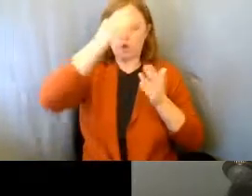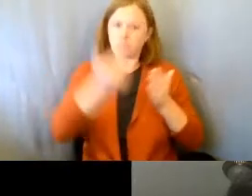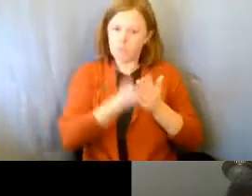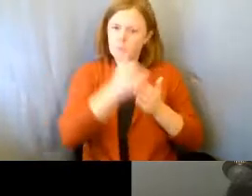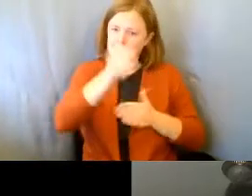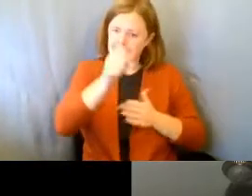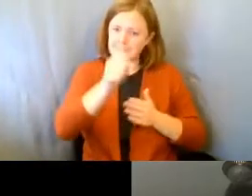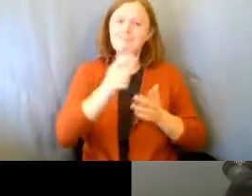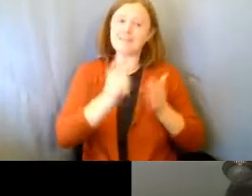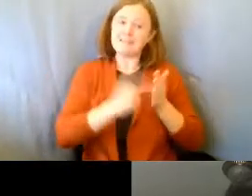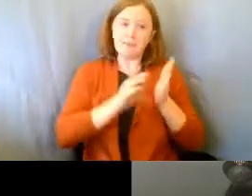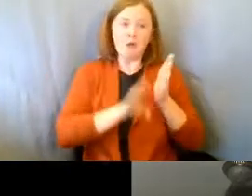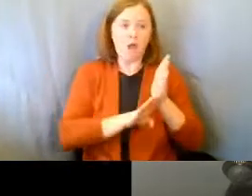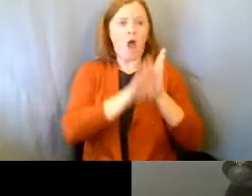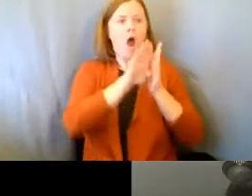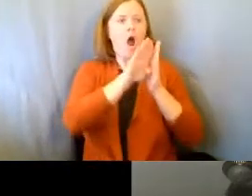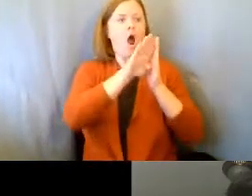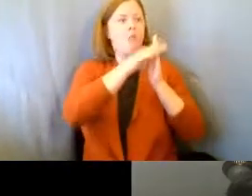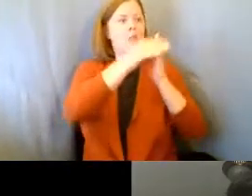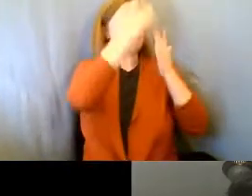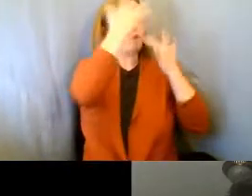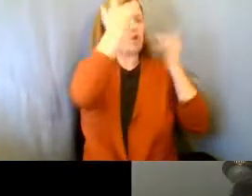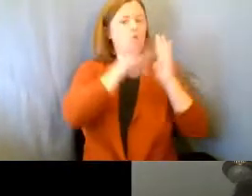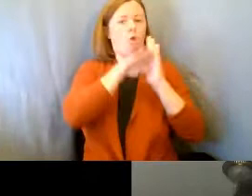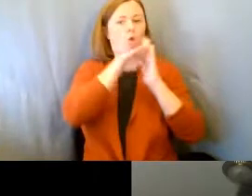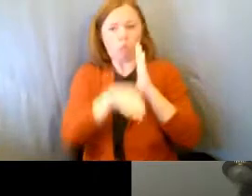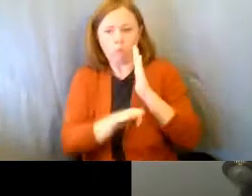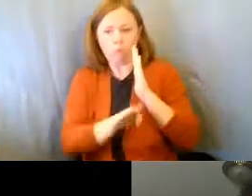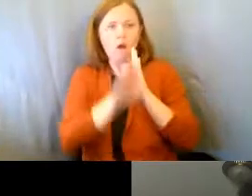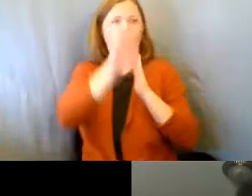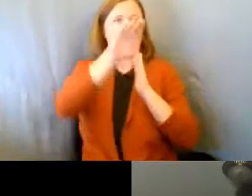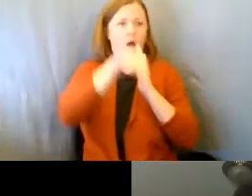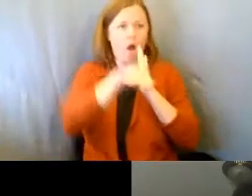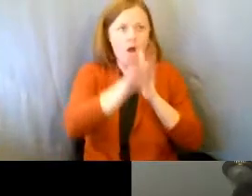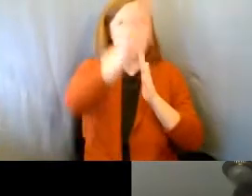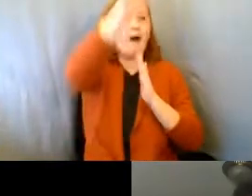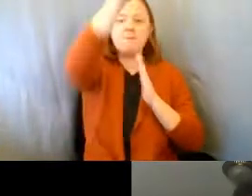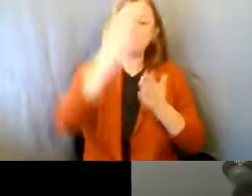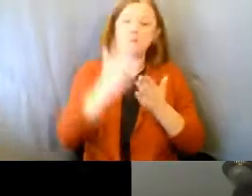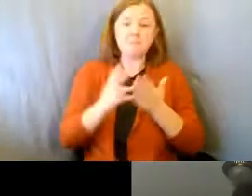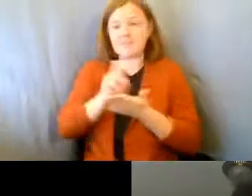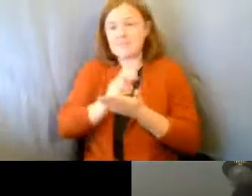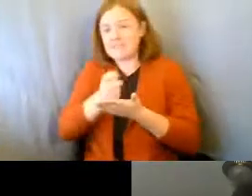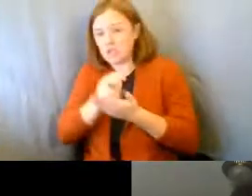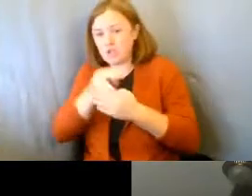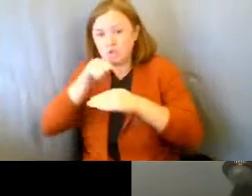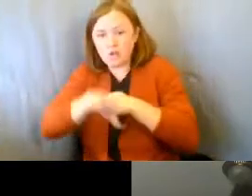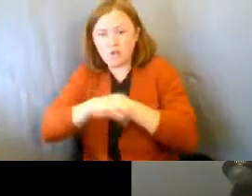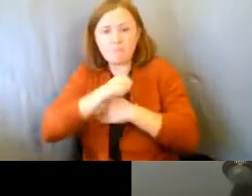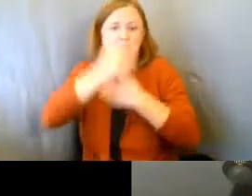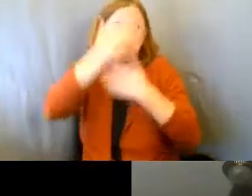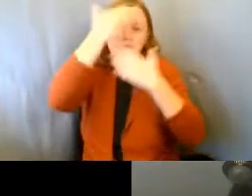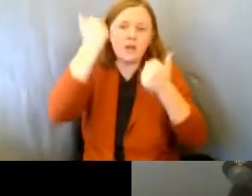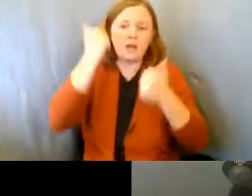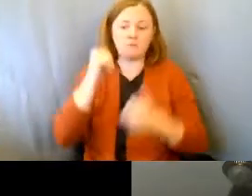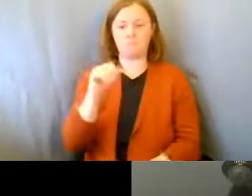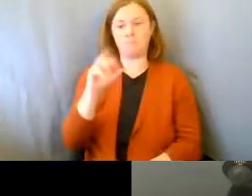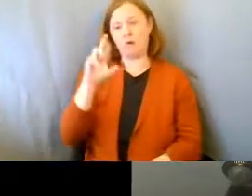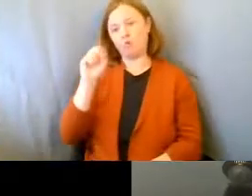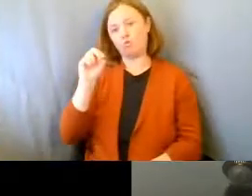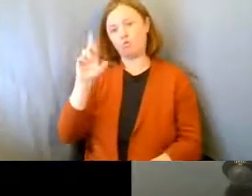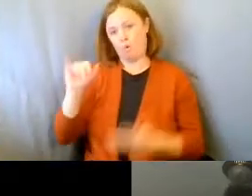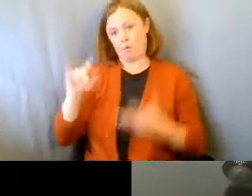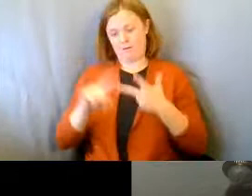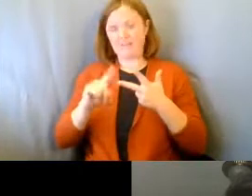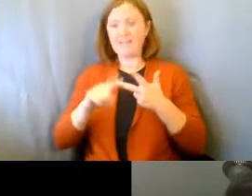there's things that they knew that they forget for whatever reason, whether it's seizures. My son, Rory, came